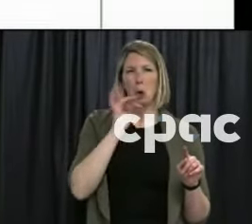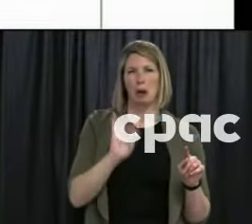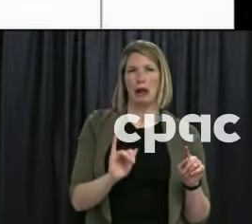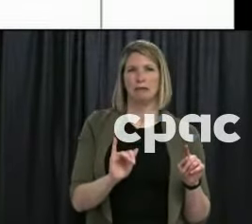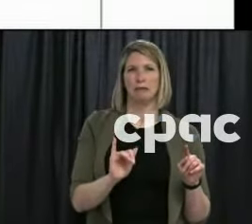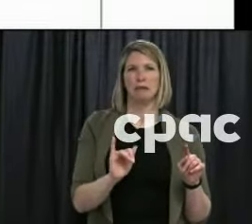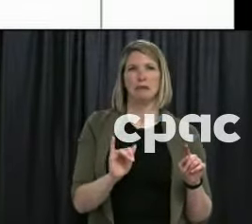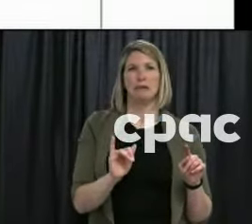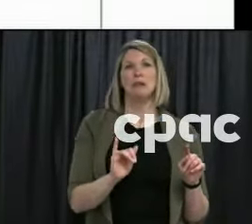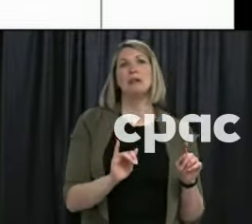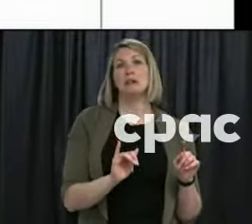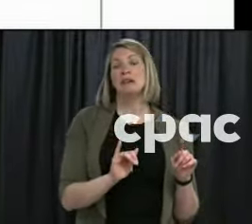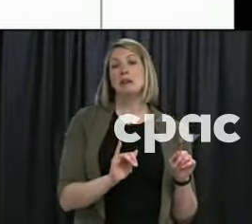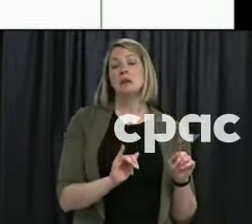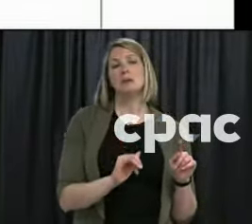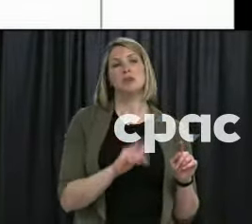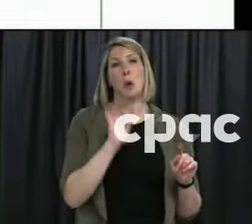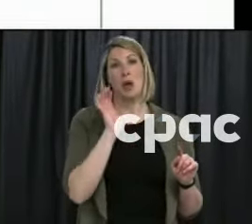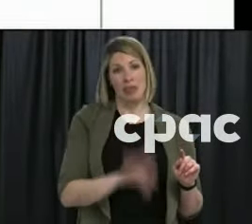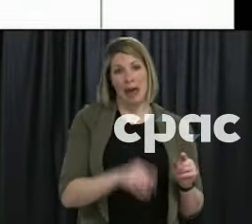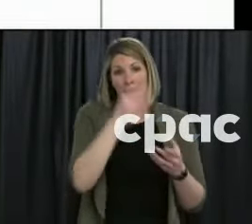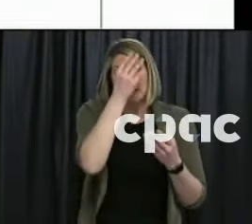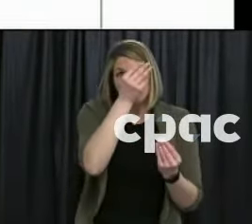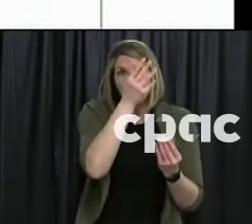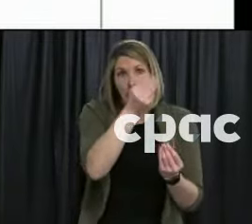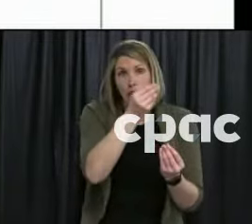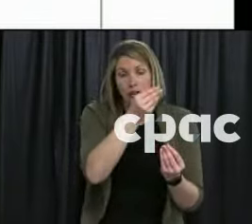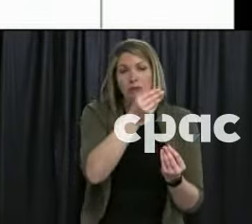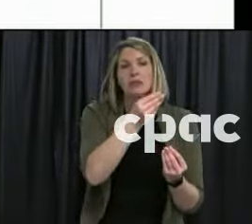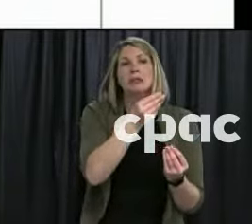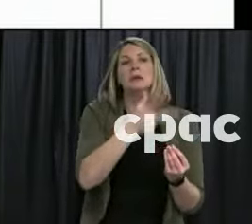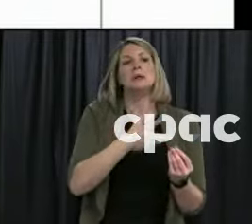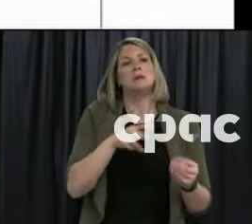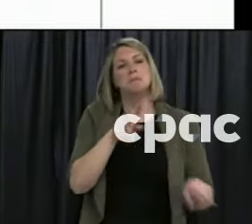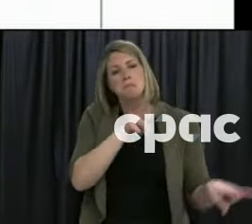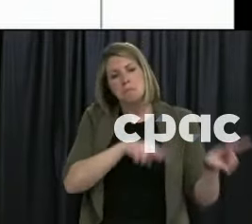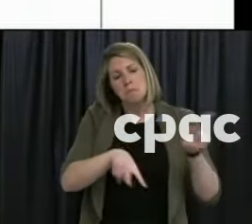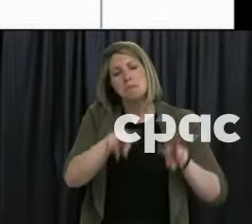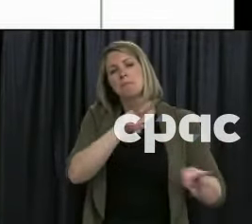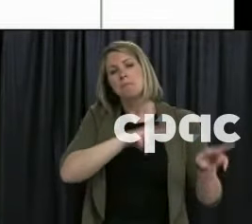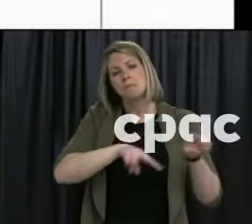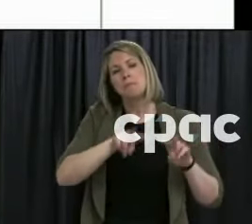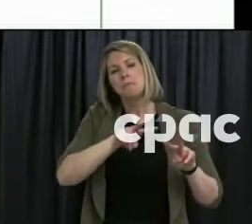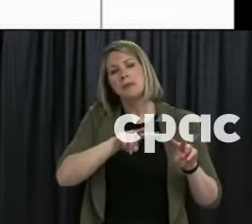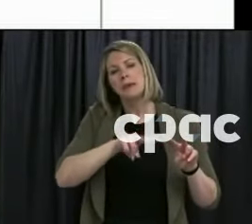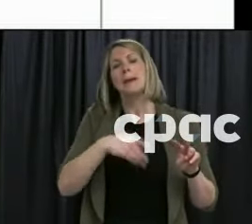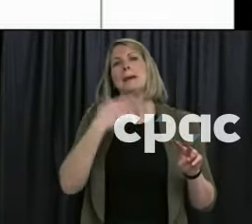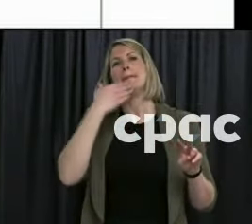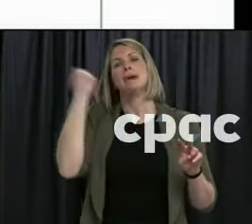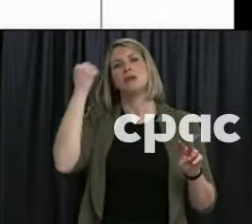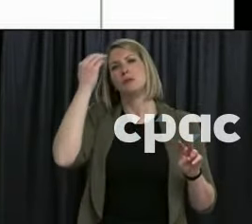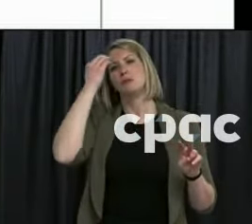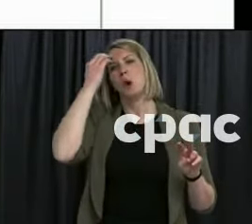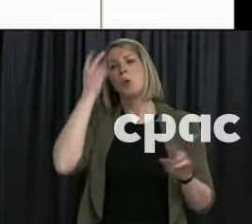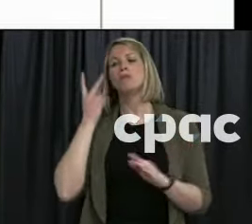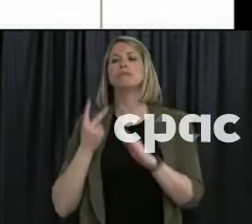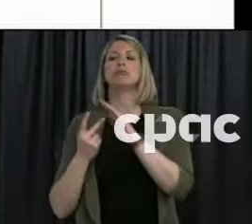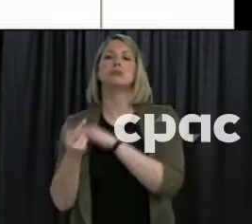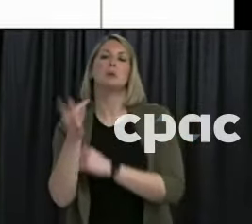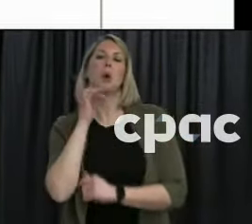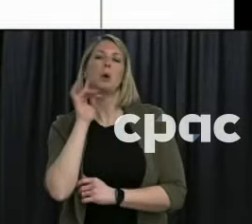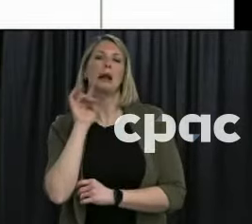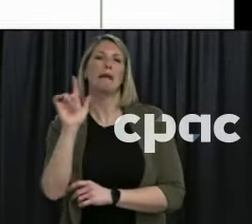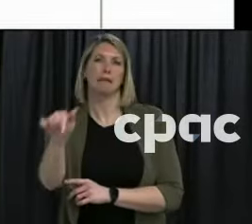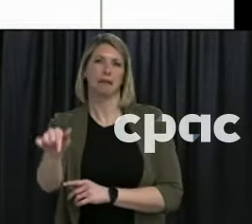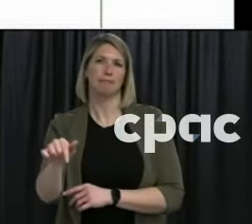we'll actually use this subset of patients to understand better the dynamics of what happened with respect to the